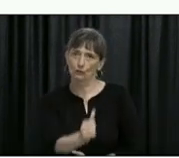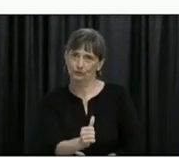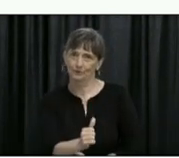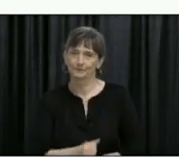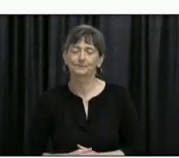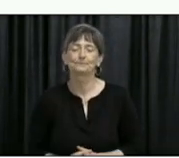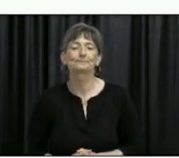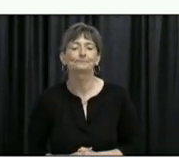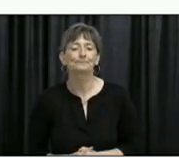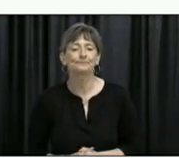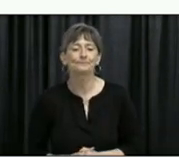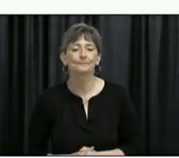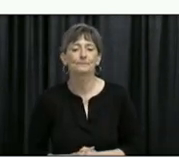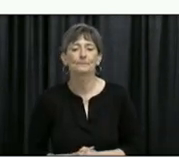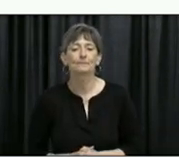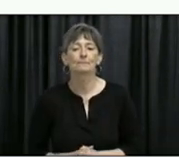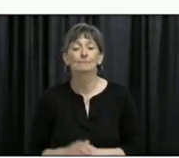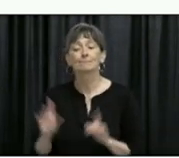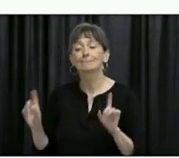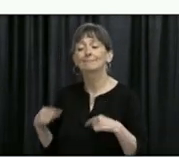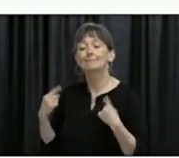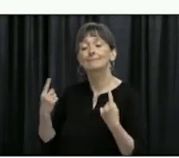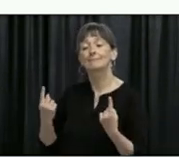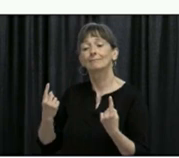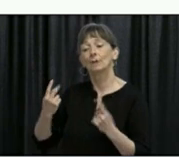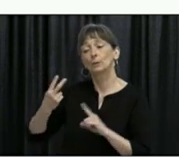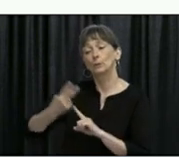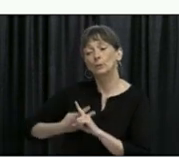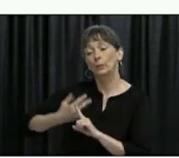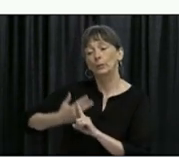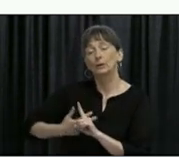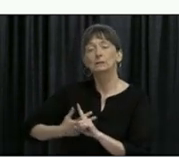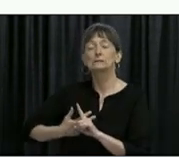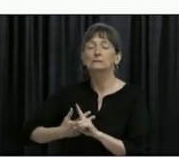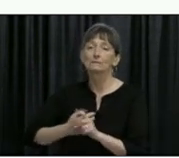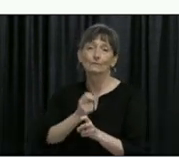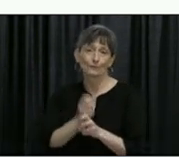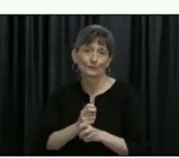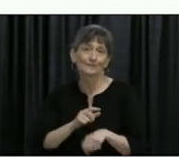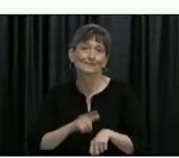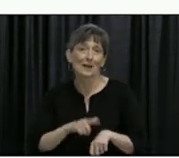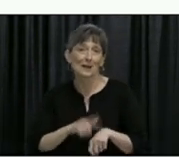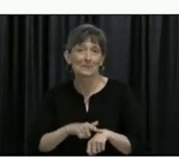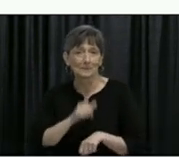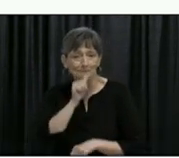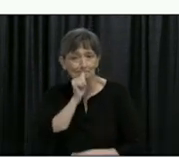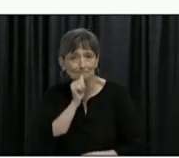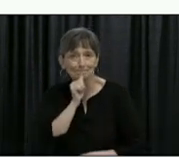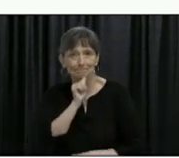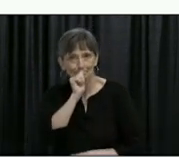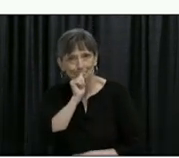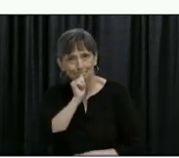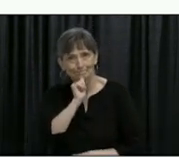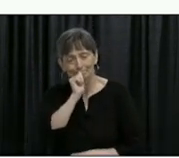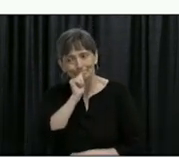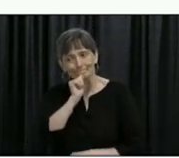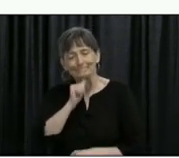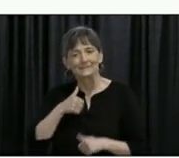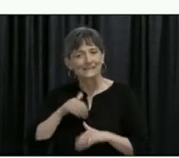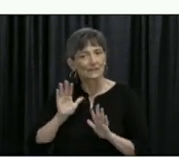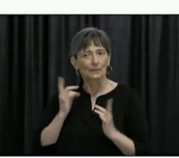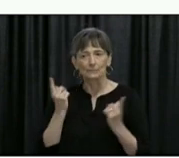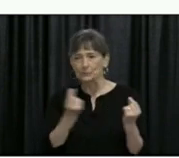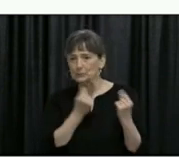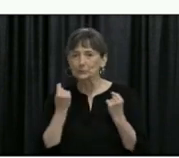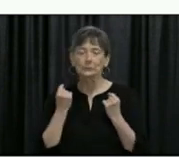So, the last few months of living with COVID-19 have been difficult to say the least and the sacrifices we have each made to keep our loved ones and